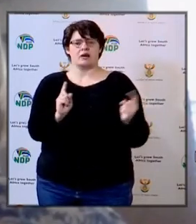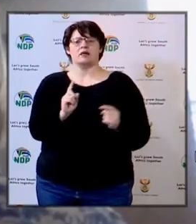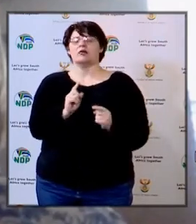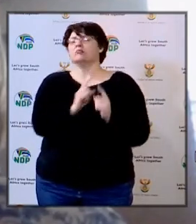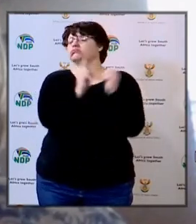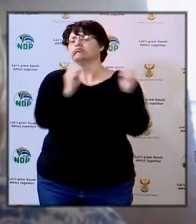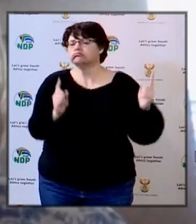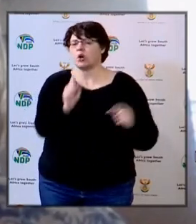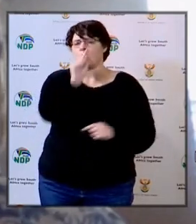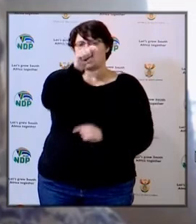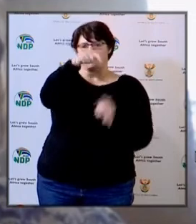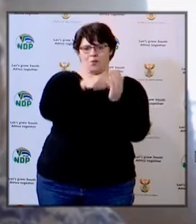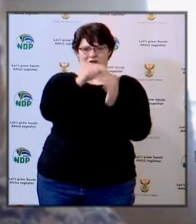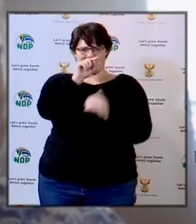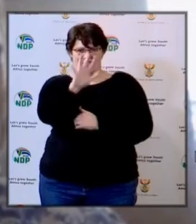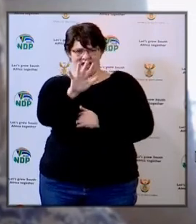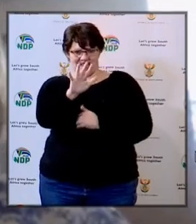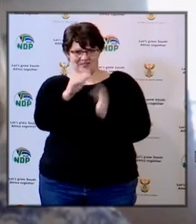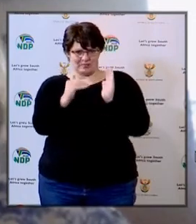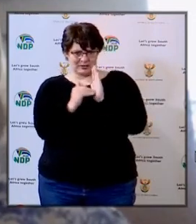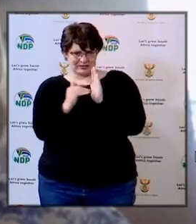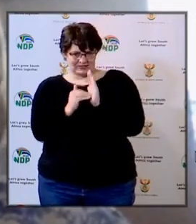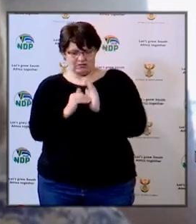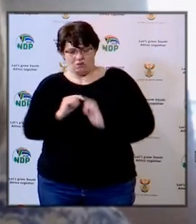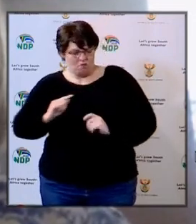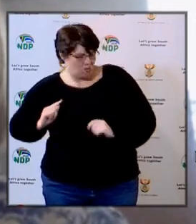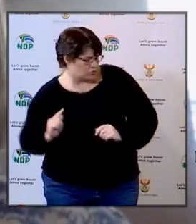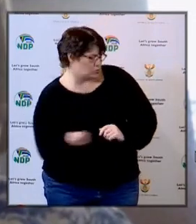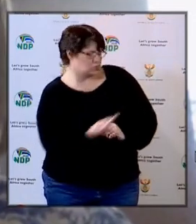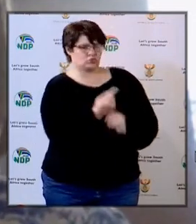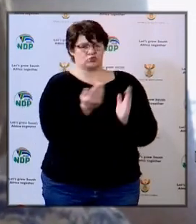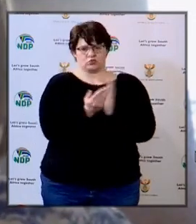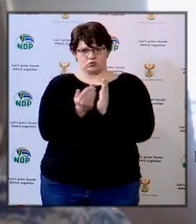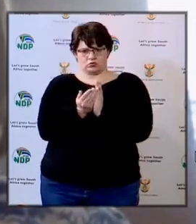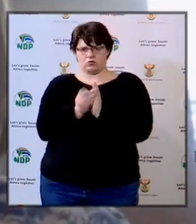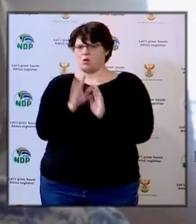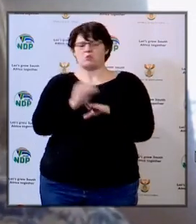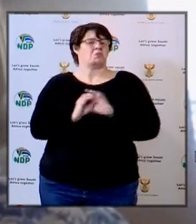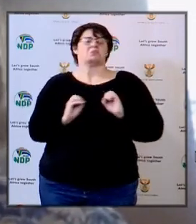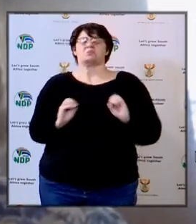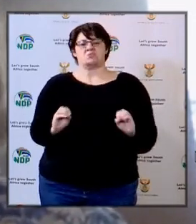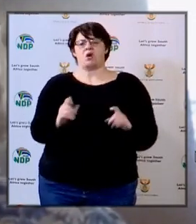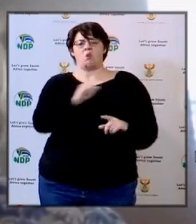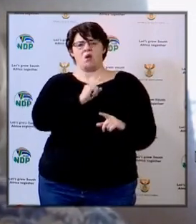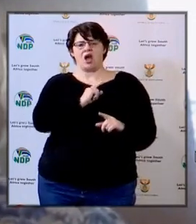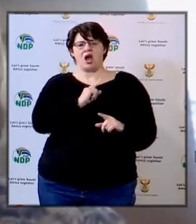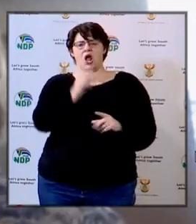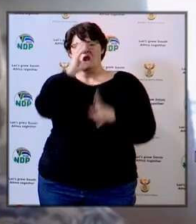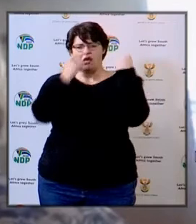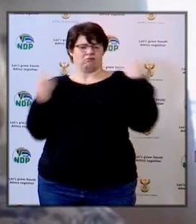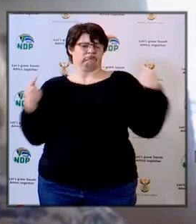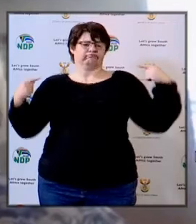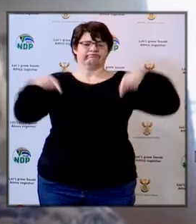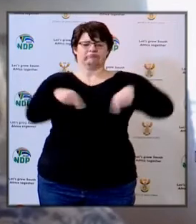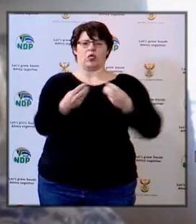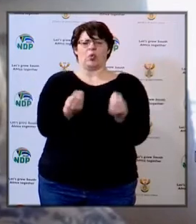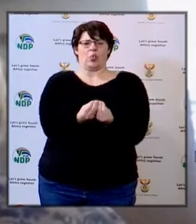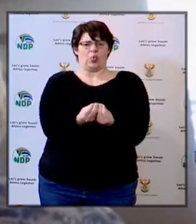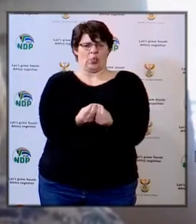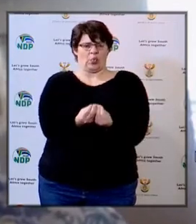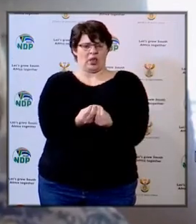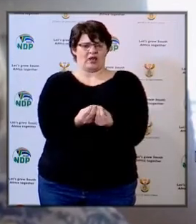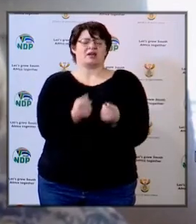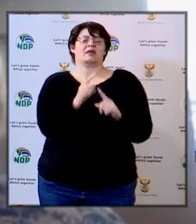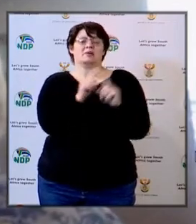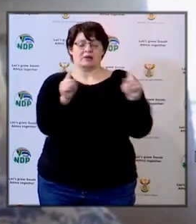the distance of one and a half meters between learners in all our schools. At the moment, that's not a problem because of the lower numbers of learners coming back,